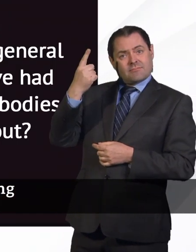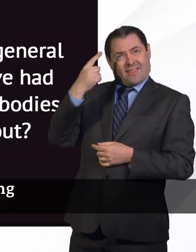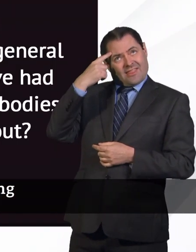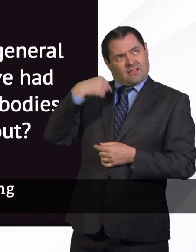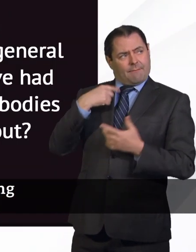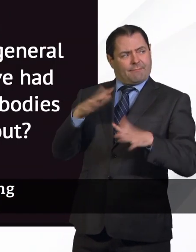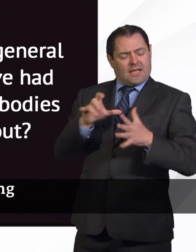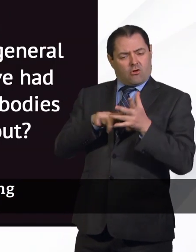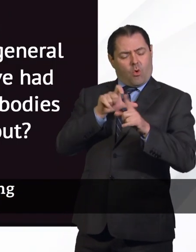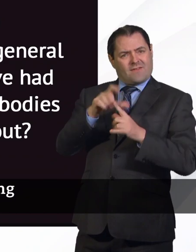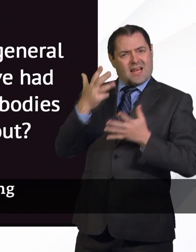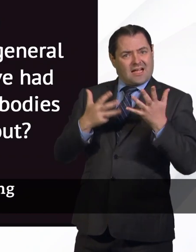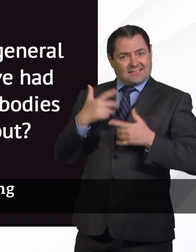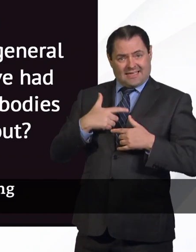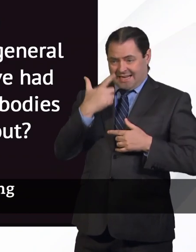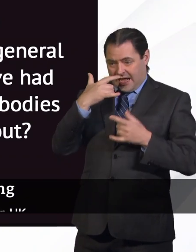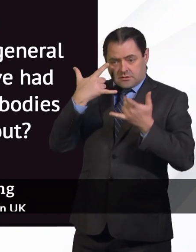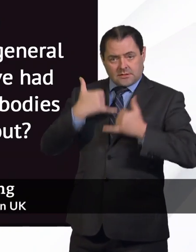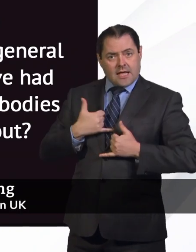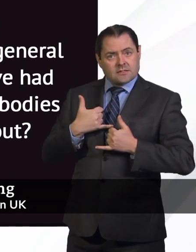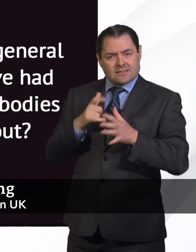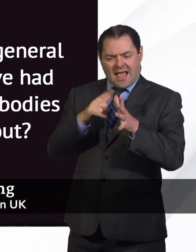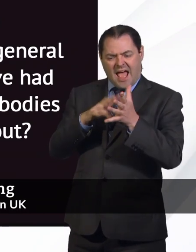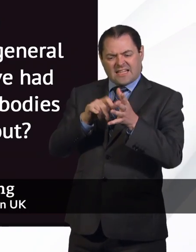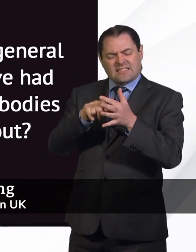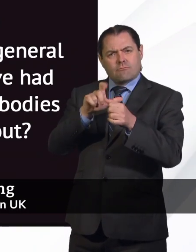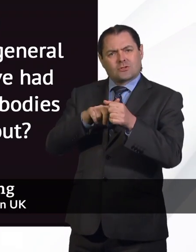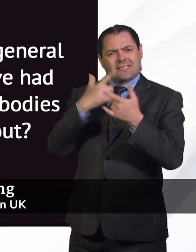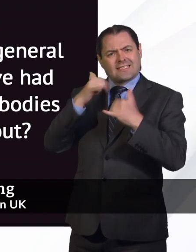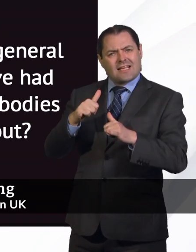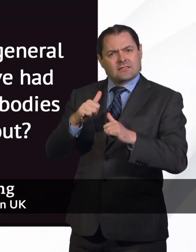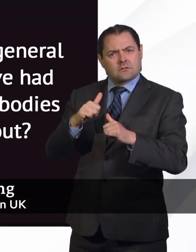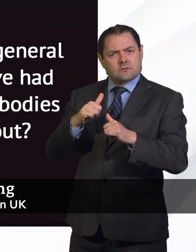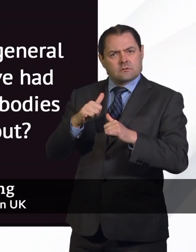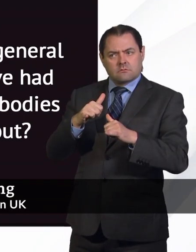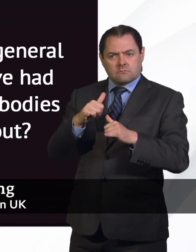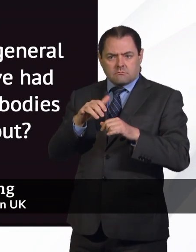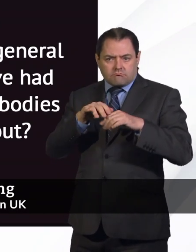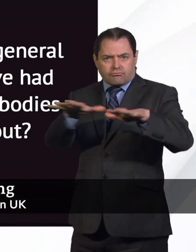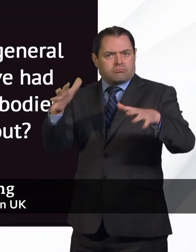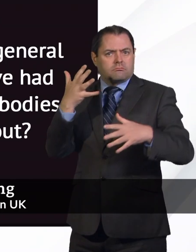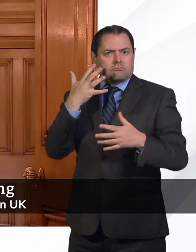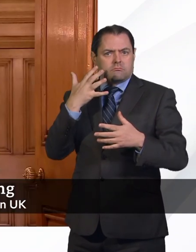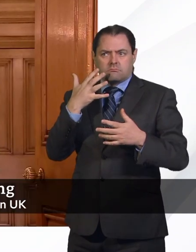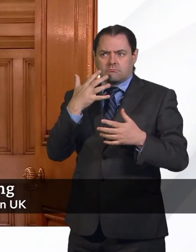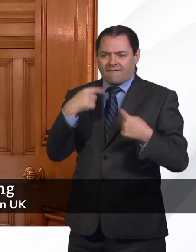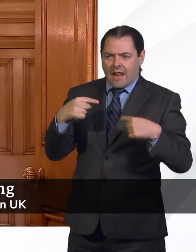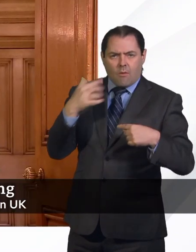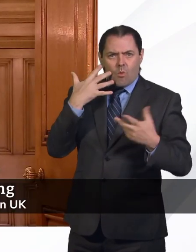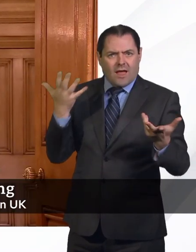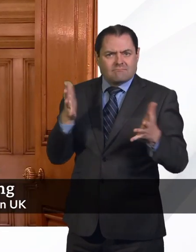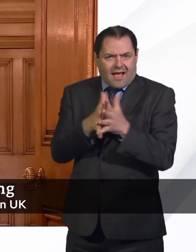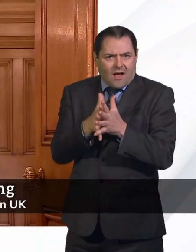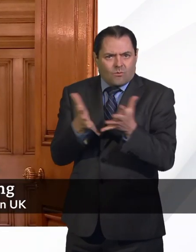COVID-19 be able to have an antibody test, and how will this be rolled out? Well, this is another great question,